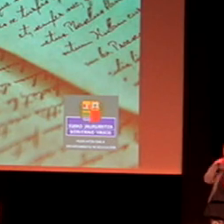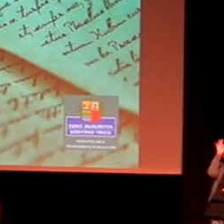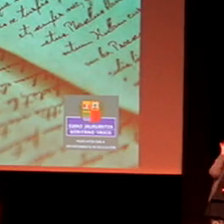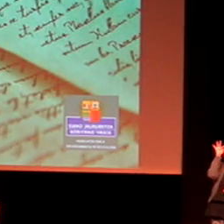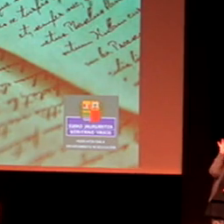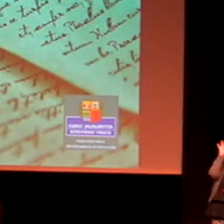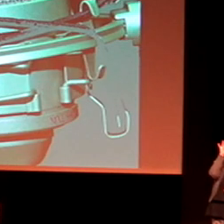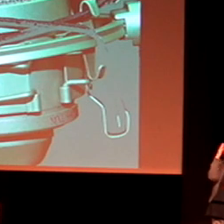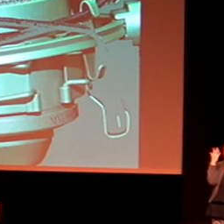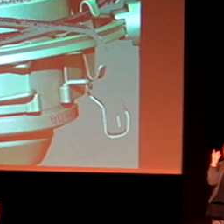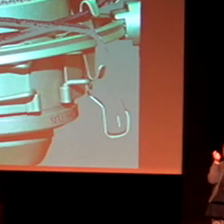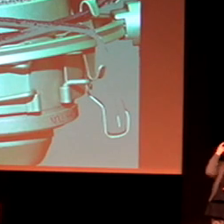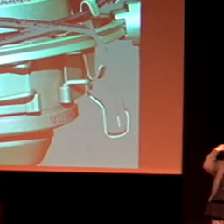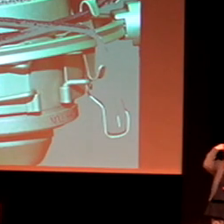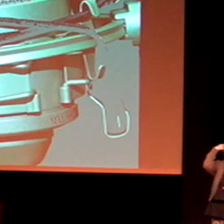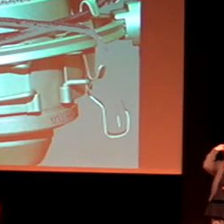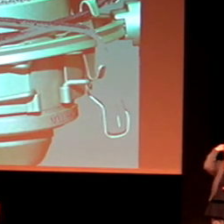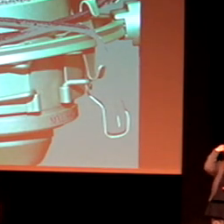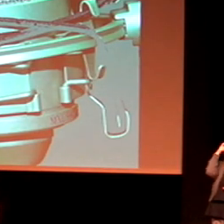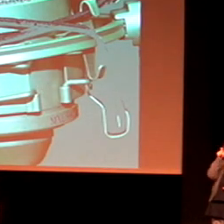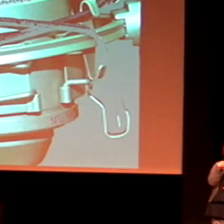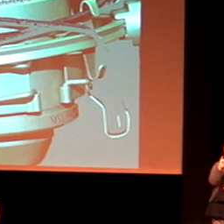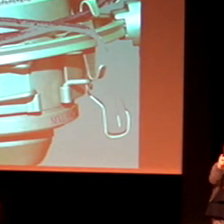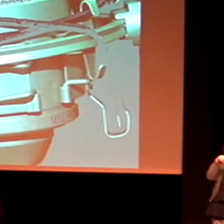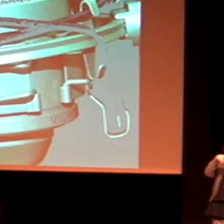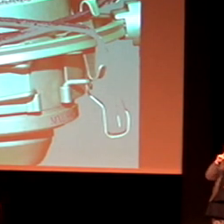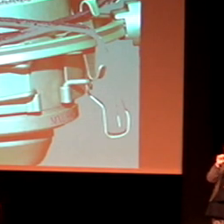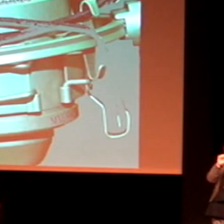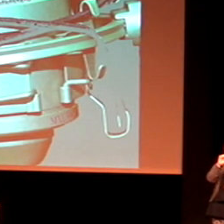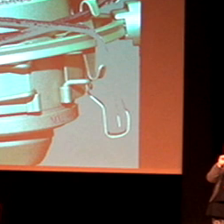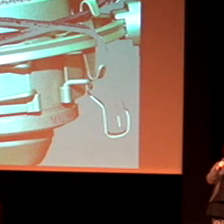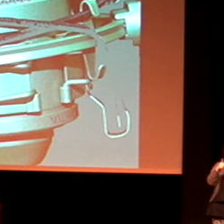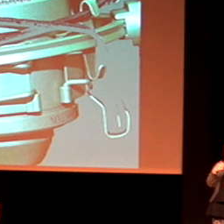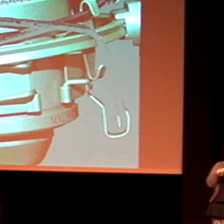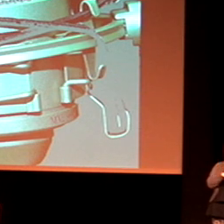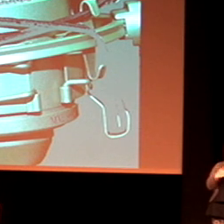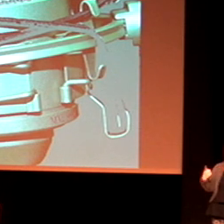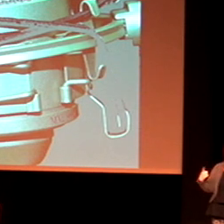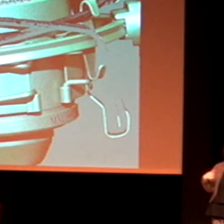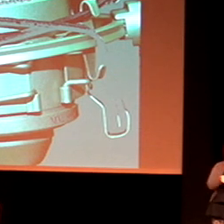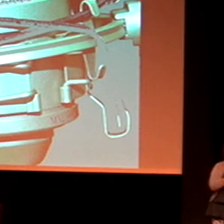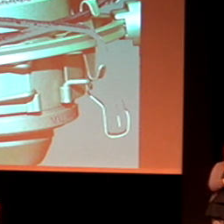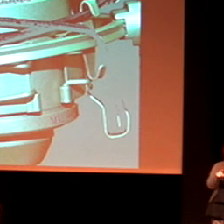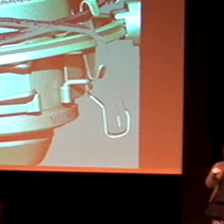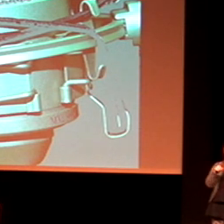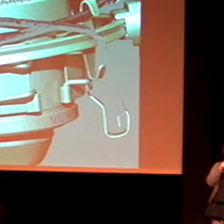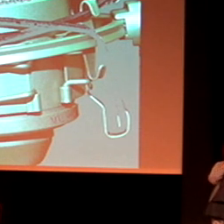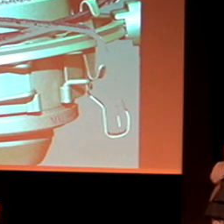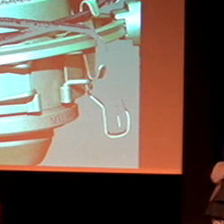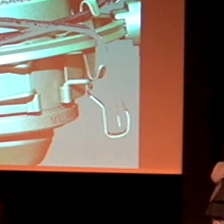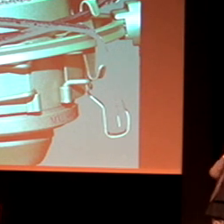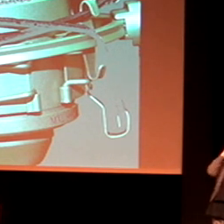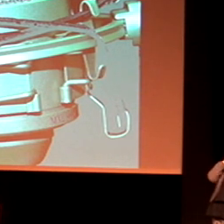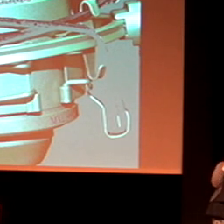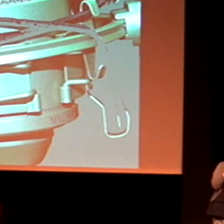Guruan, ba, zuzenean burura datorkigu Index for Inclusion delakoa, da? Bueno, index horren bi aitetako bat gurekin